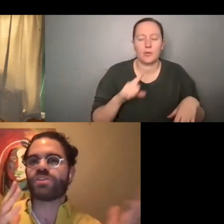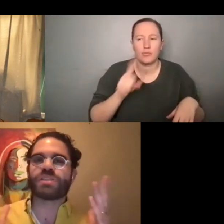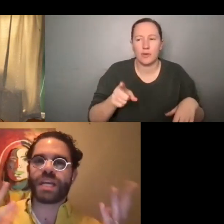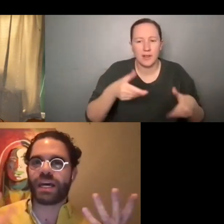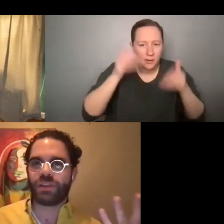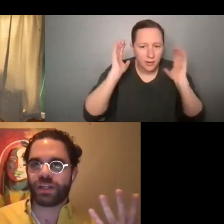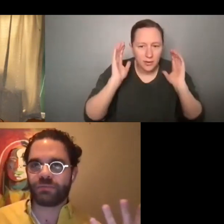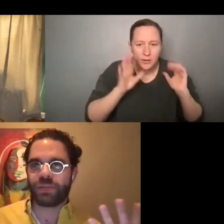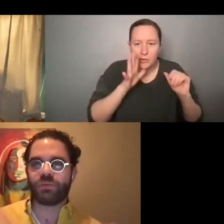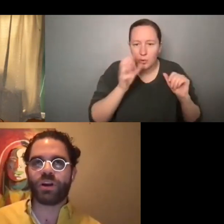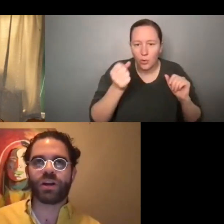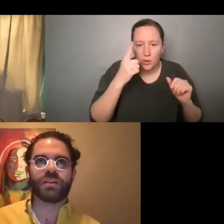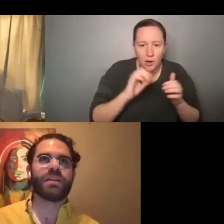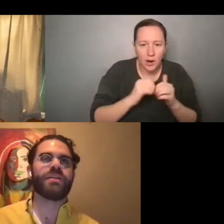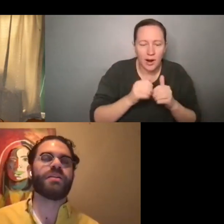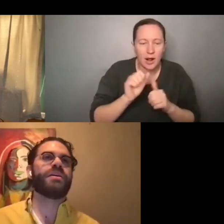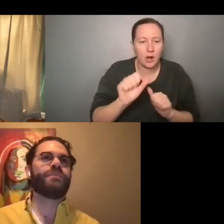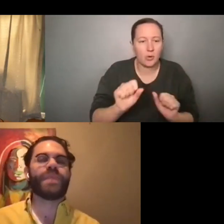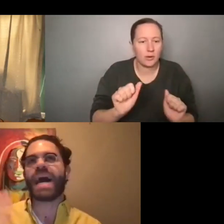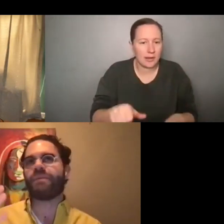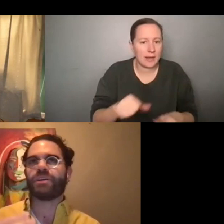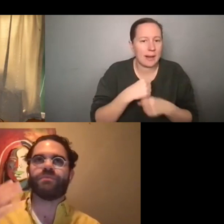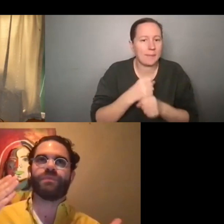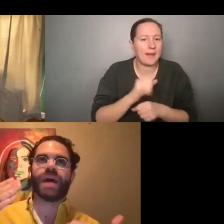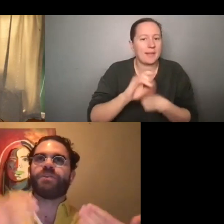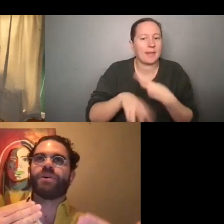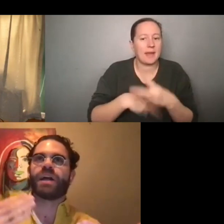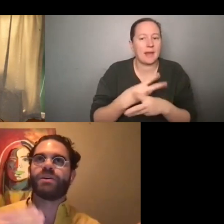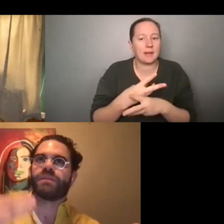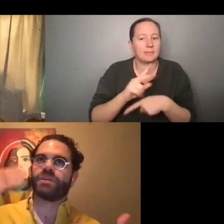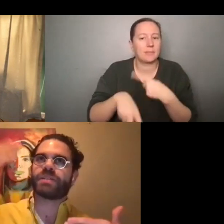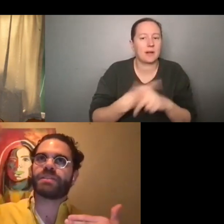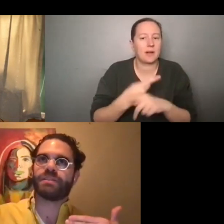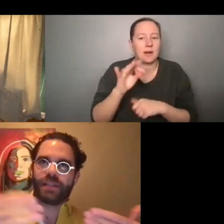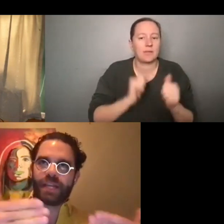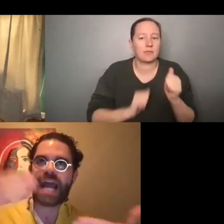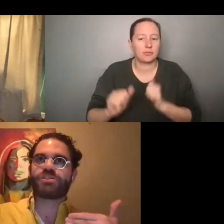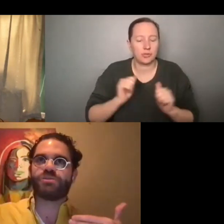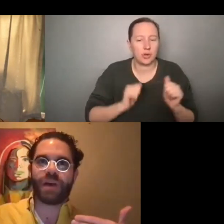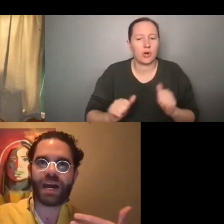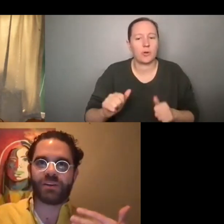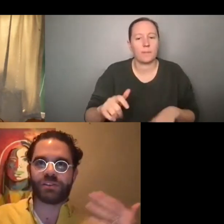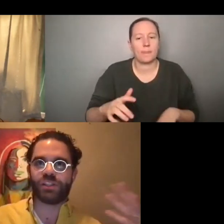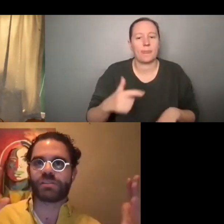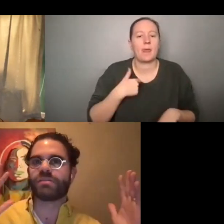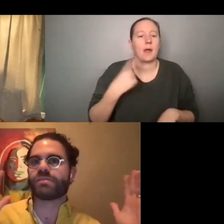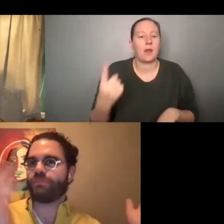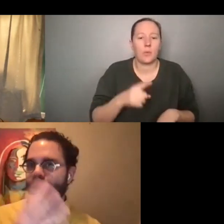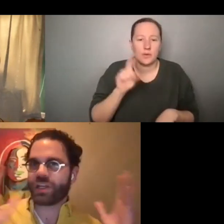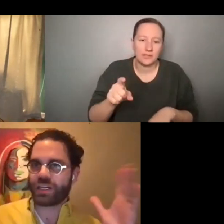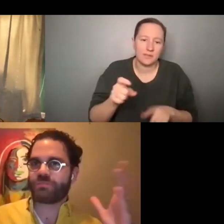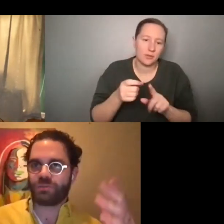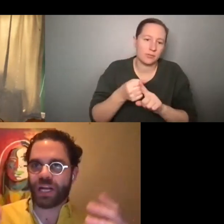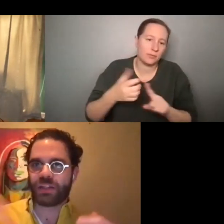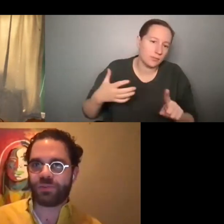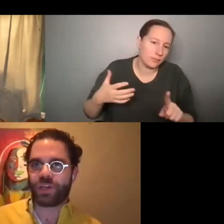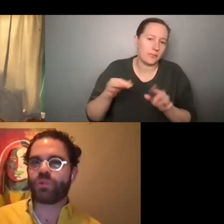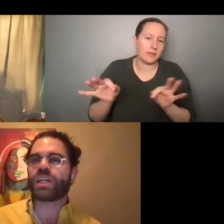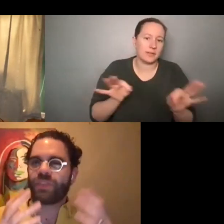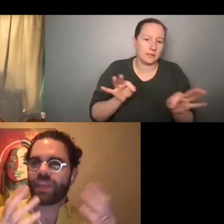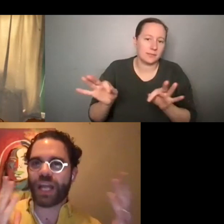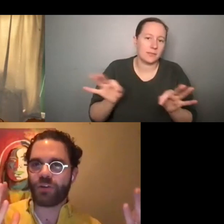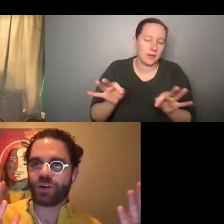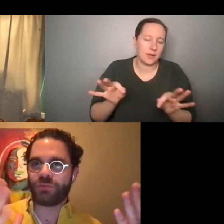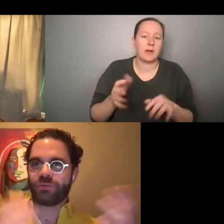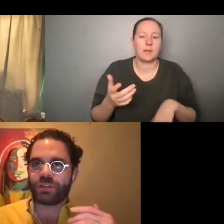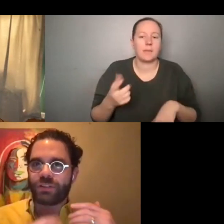bit because they don't understand how they can make it work. And then I have to, I feel like I always have to go that extra mile to just put it into perspective for